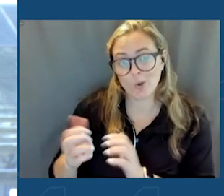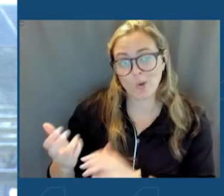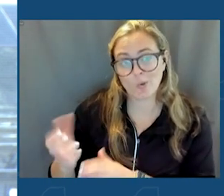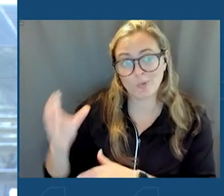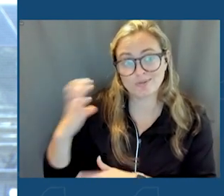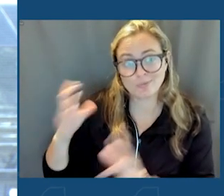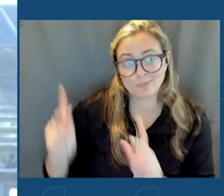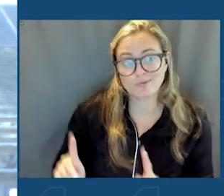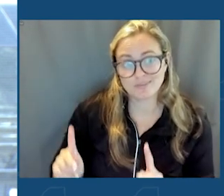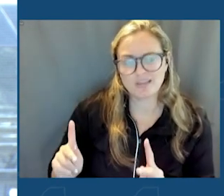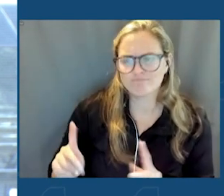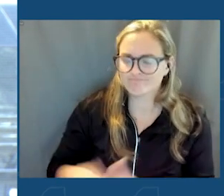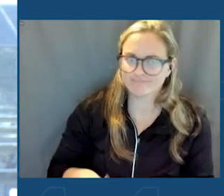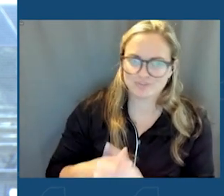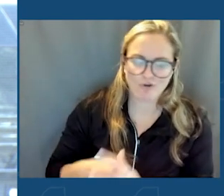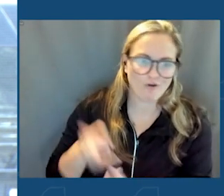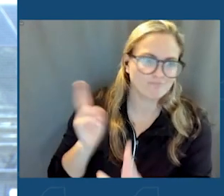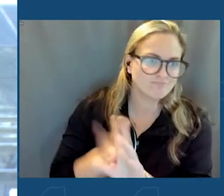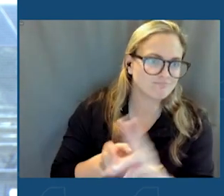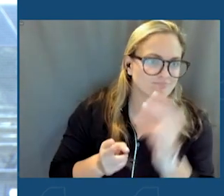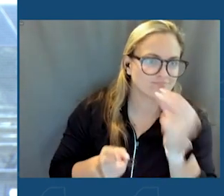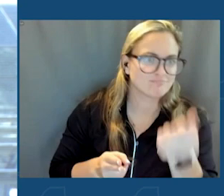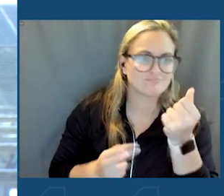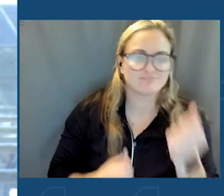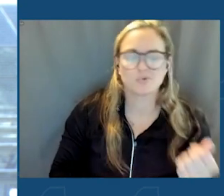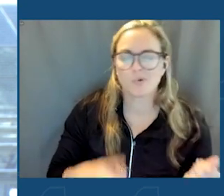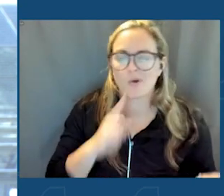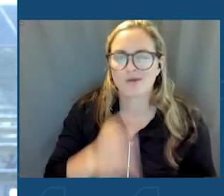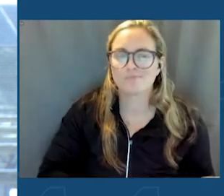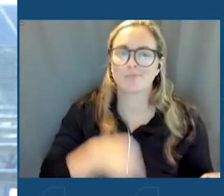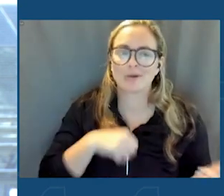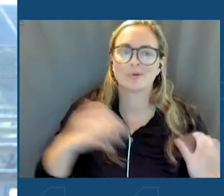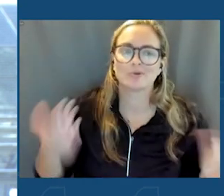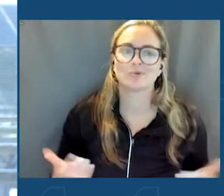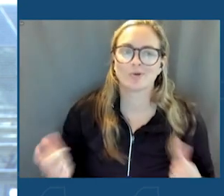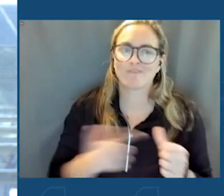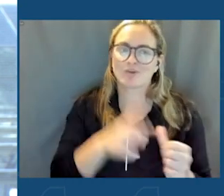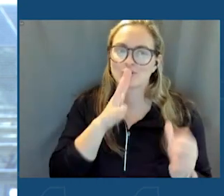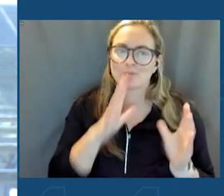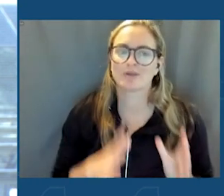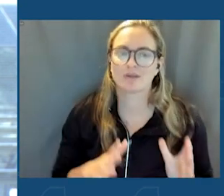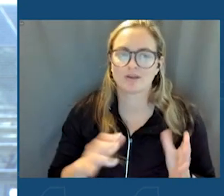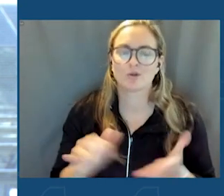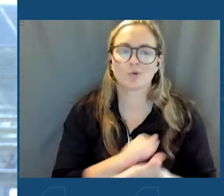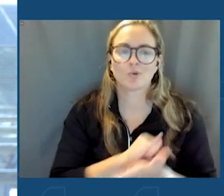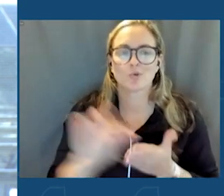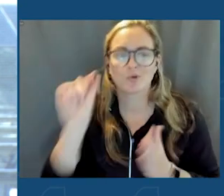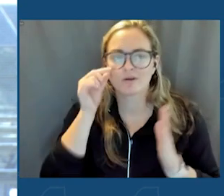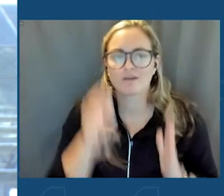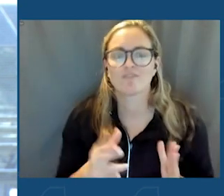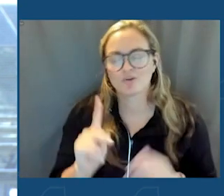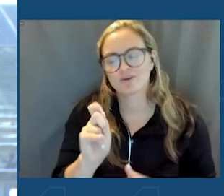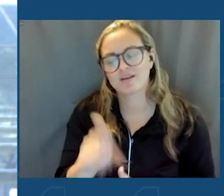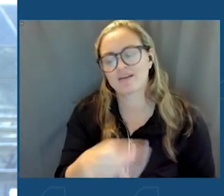start, which is one of the many reasons I'm so proud to introduce our first speaker, New York Governor Kathy Hochul.